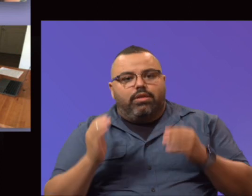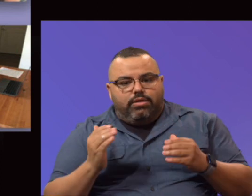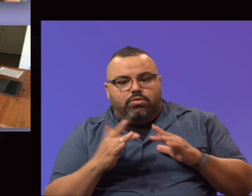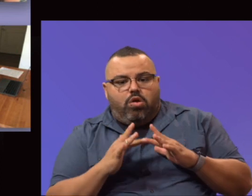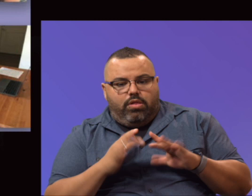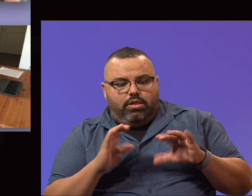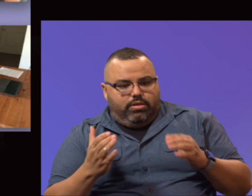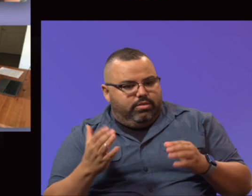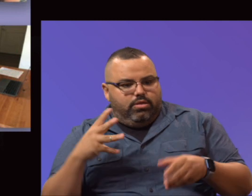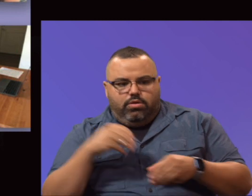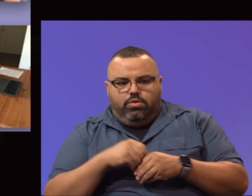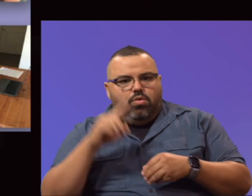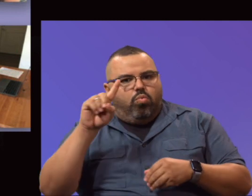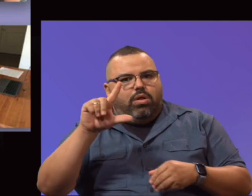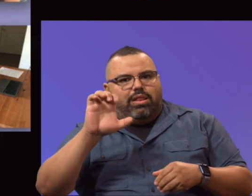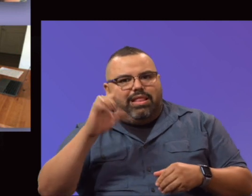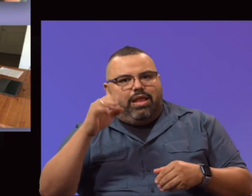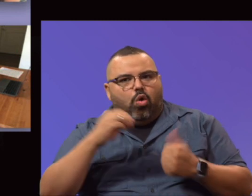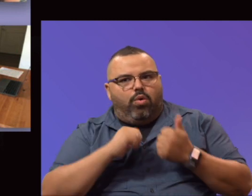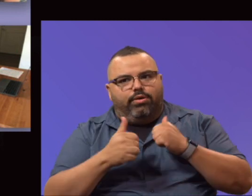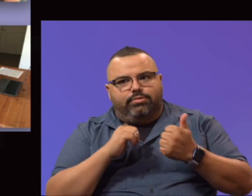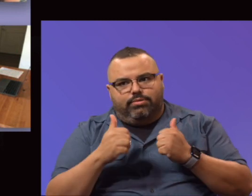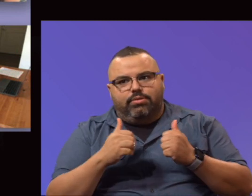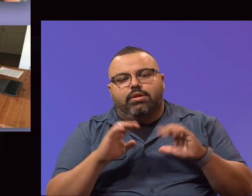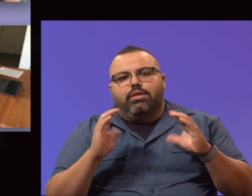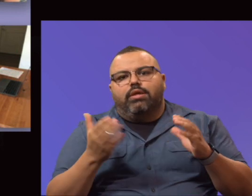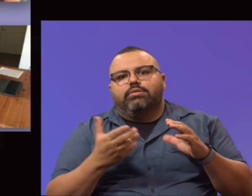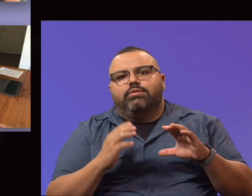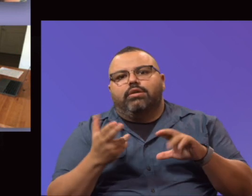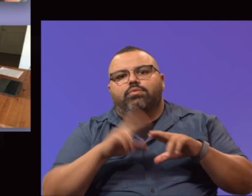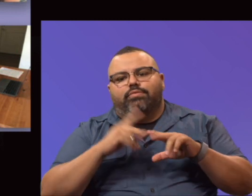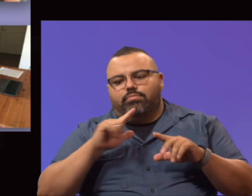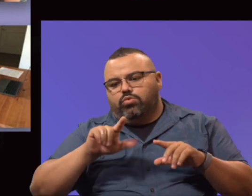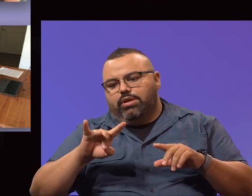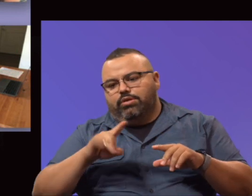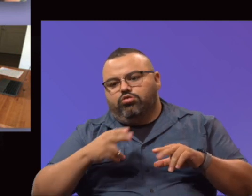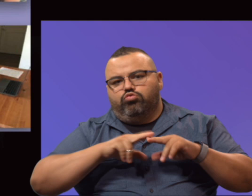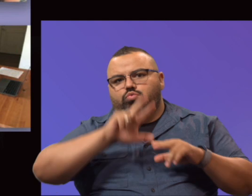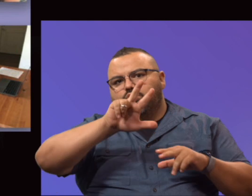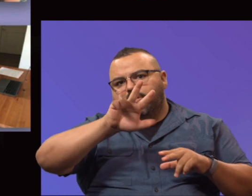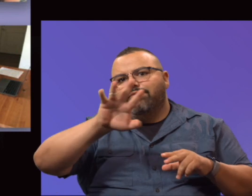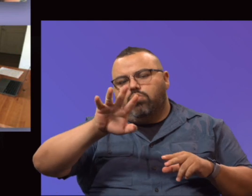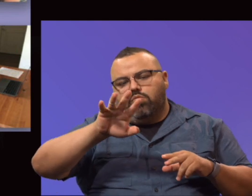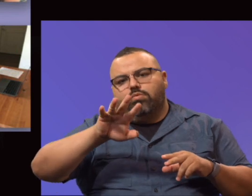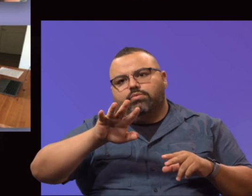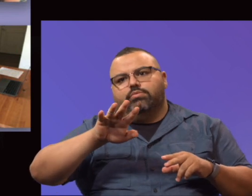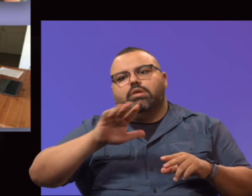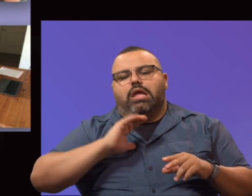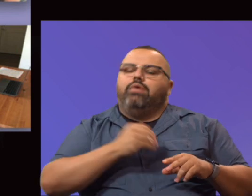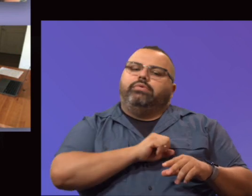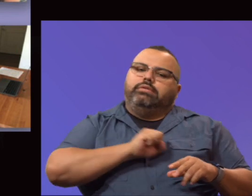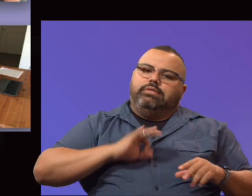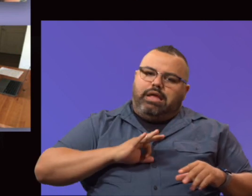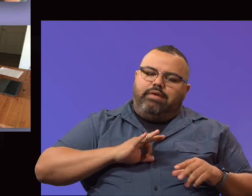online classes, including one Lego contest. And classes increased from 28 to 34. Our staff